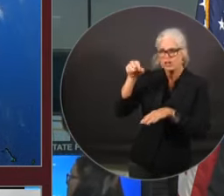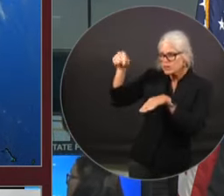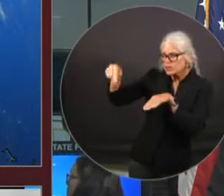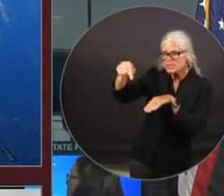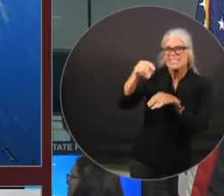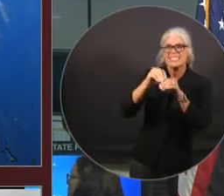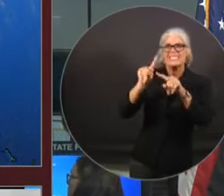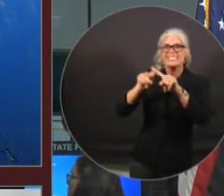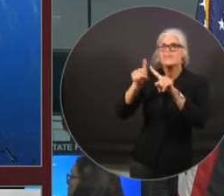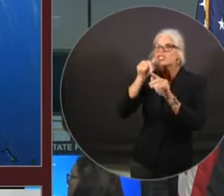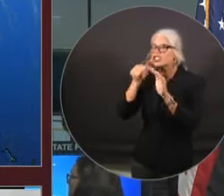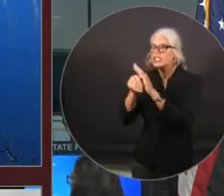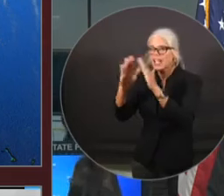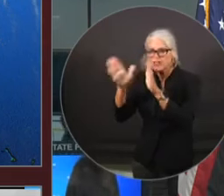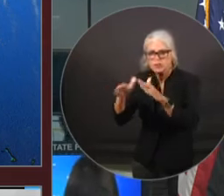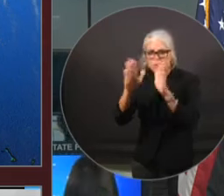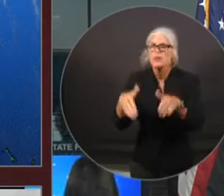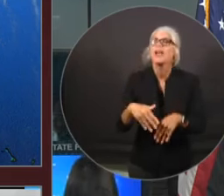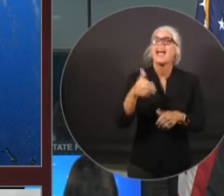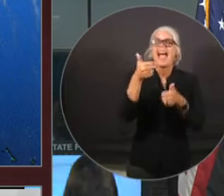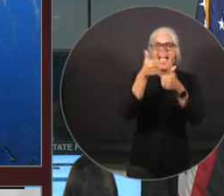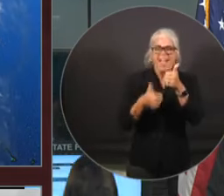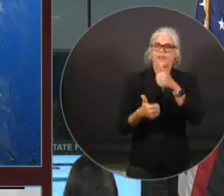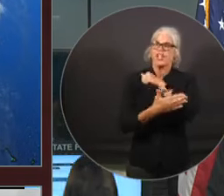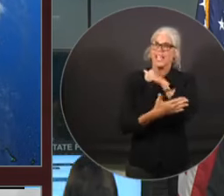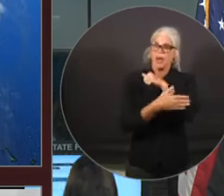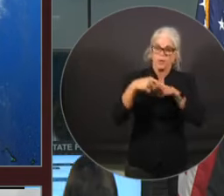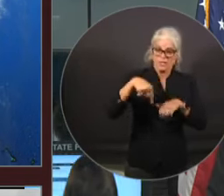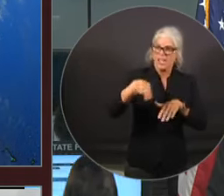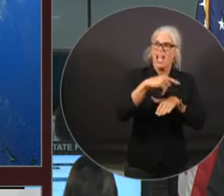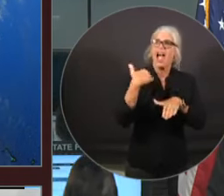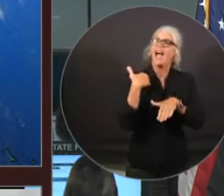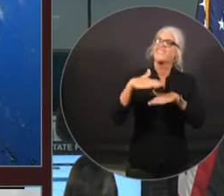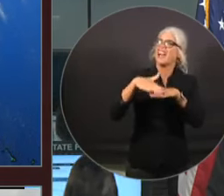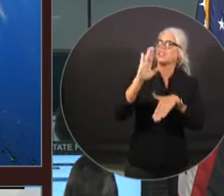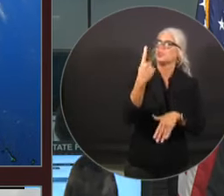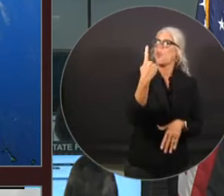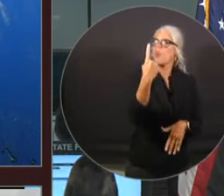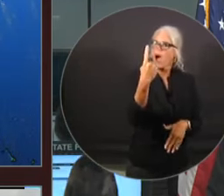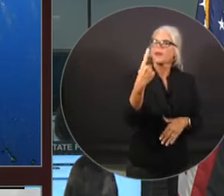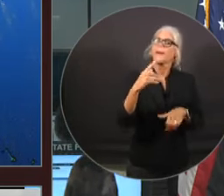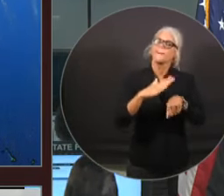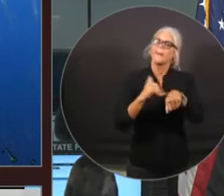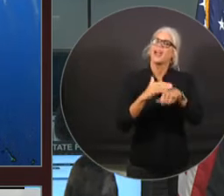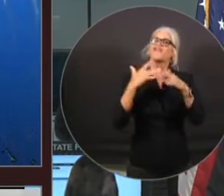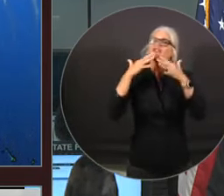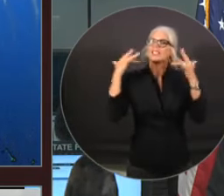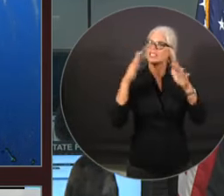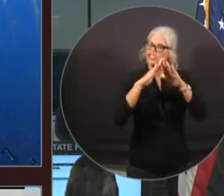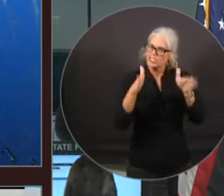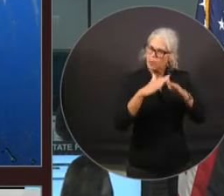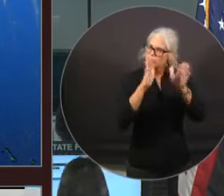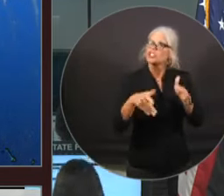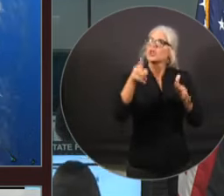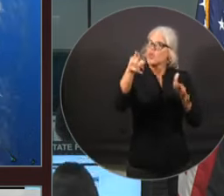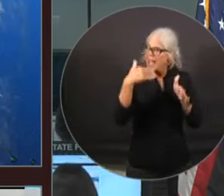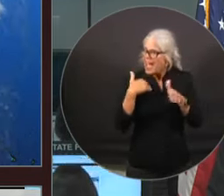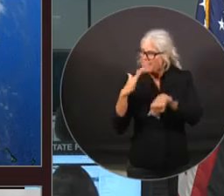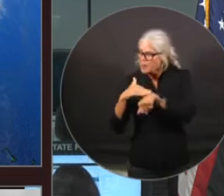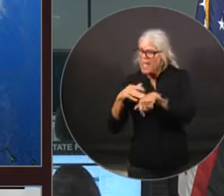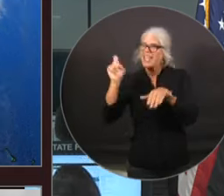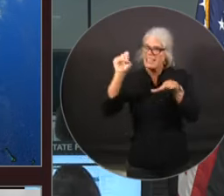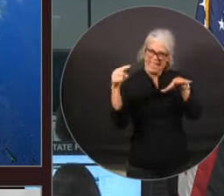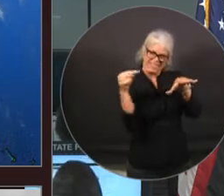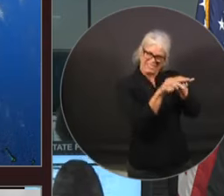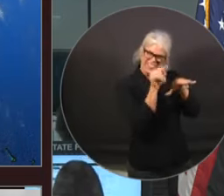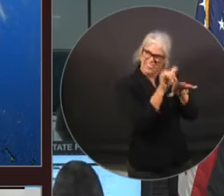pet-friendly shelter. There's folks, there's accommodations for people with special needs. So heed that advice and make sure you're protecting yourself.